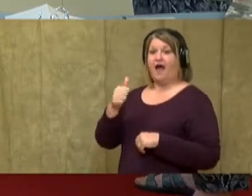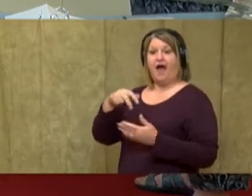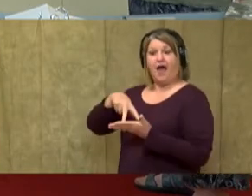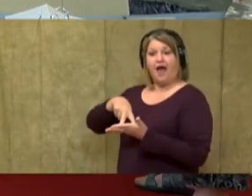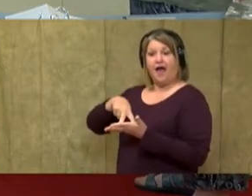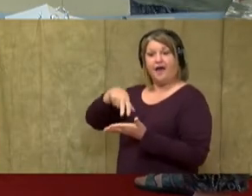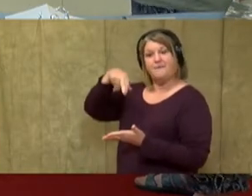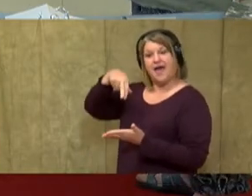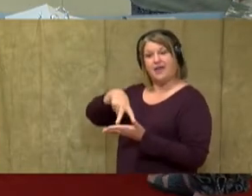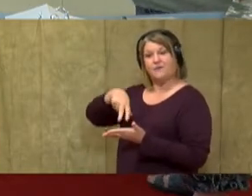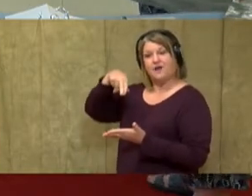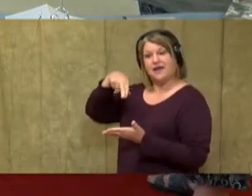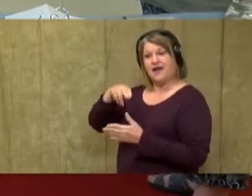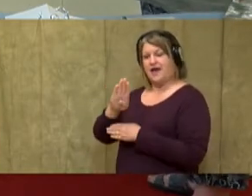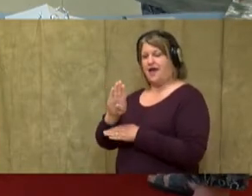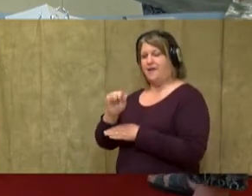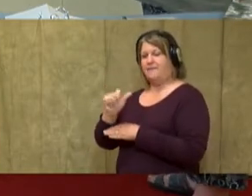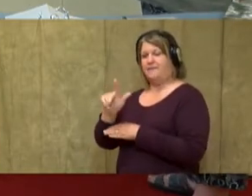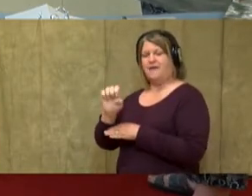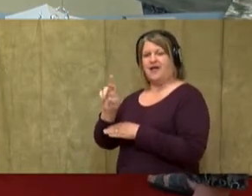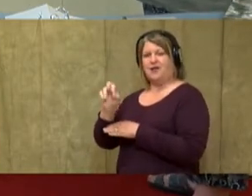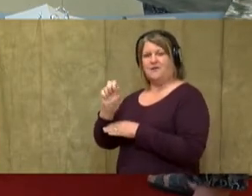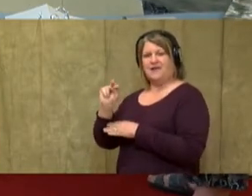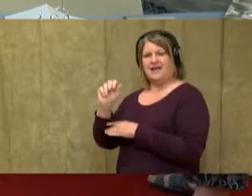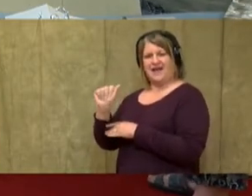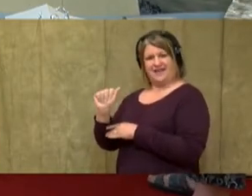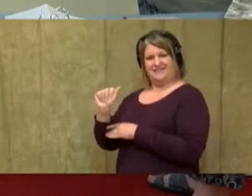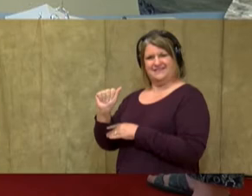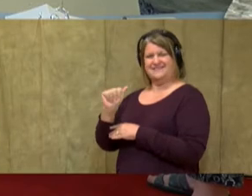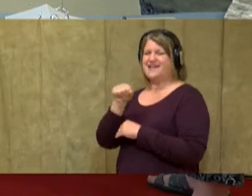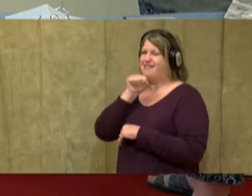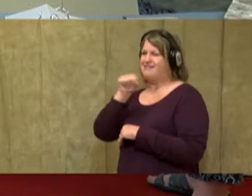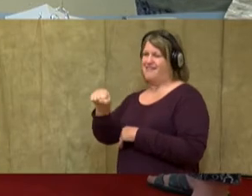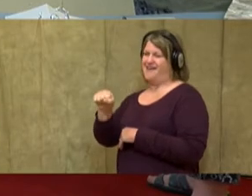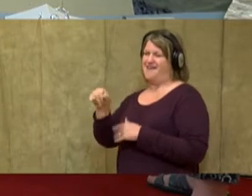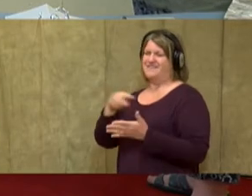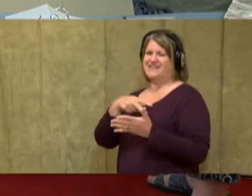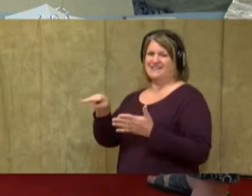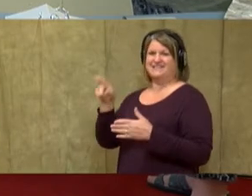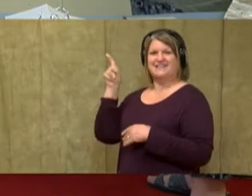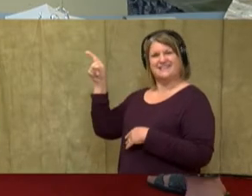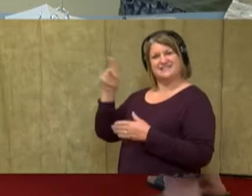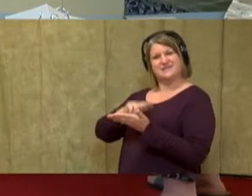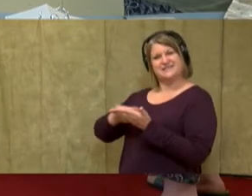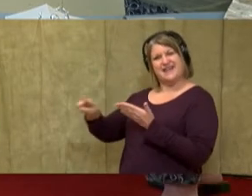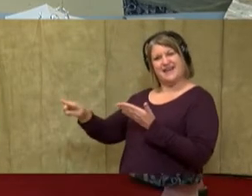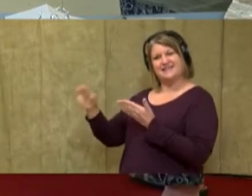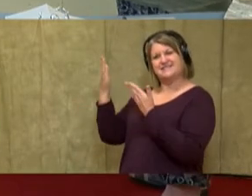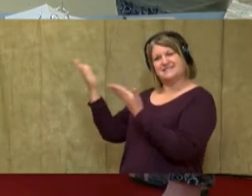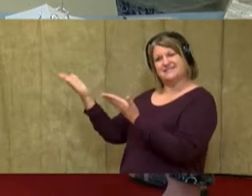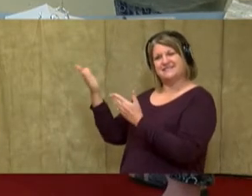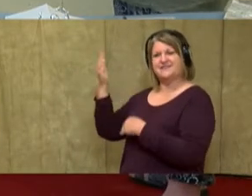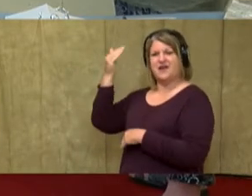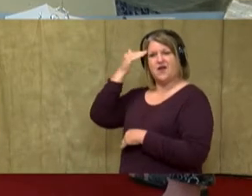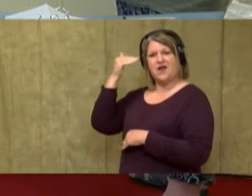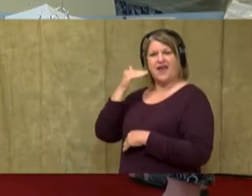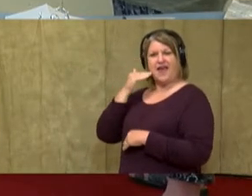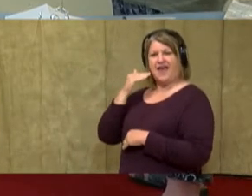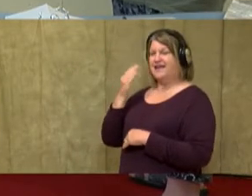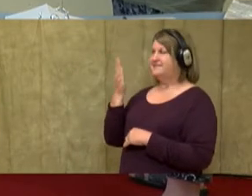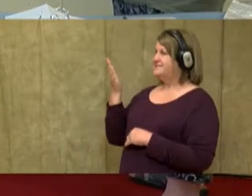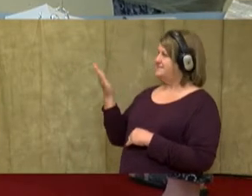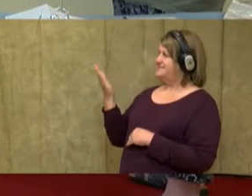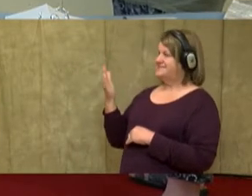Ballerina. I love a dancer. So let's try a dancing pose. Oh, this one's nice. There's her head. It's straight up.